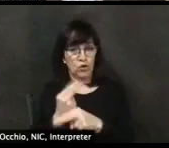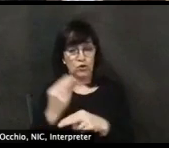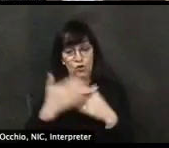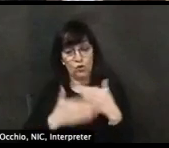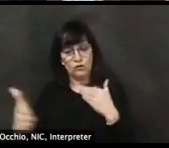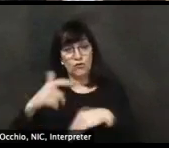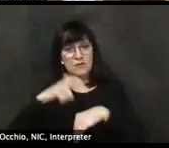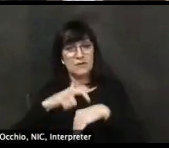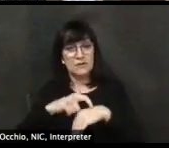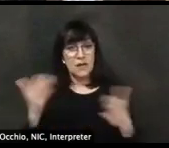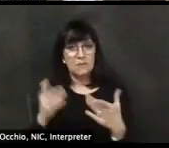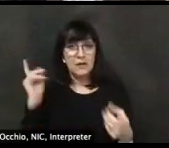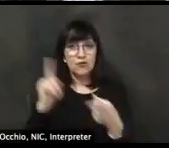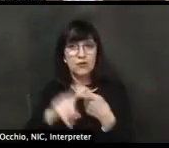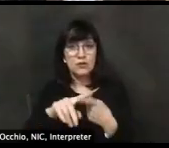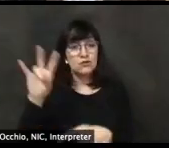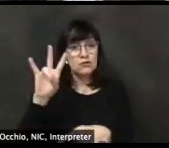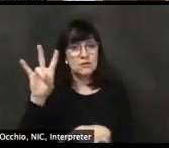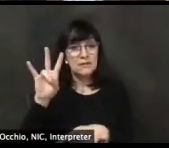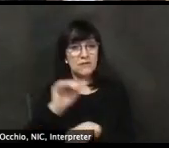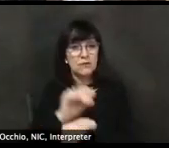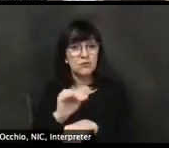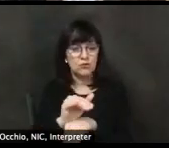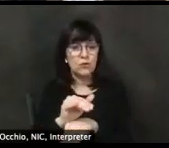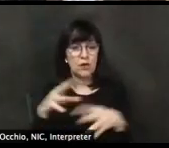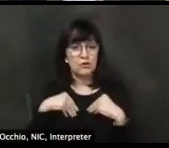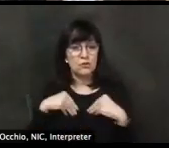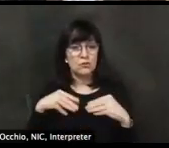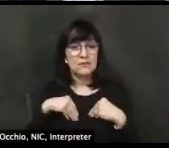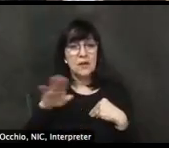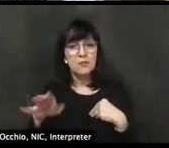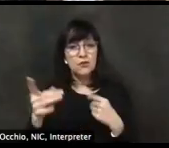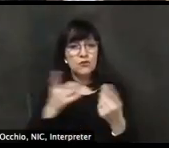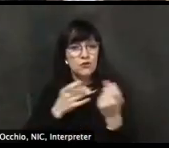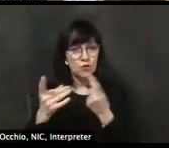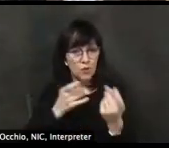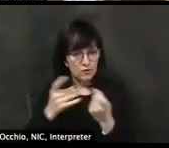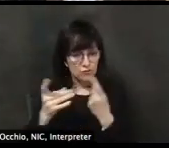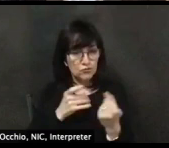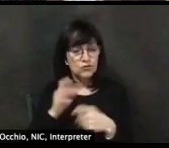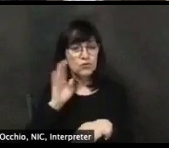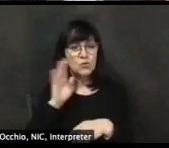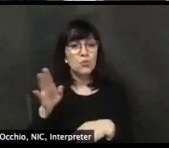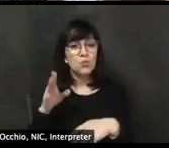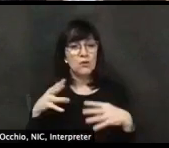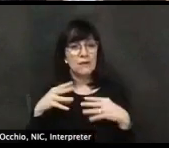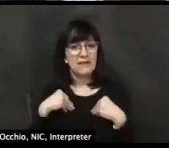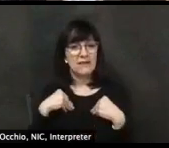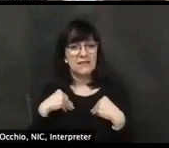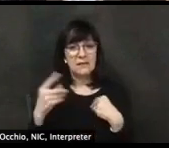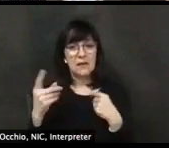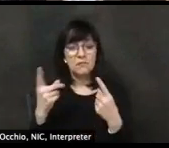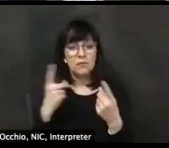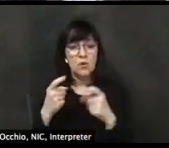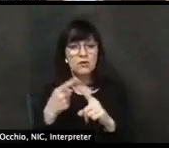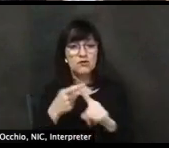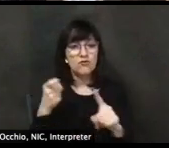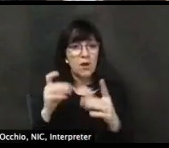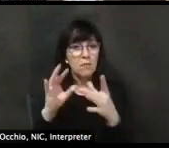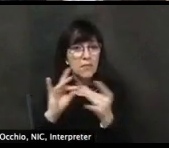to take your questions. We have some pre-submitted questions here. Also, we'll take questions from the live stream and Facebook comment section. So,